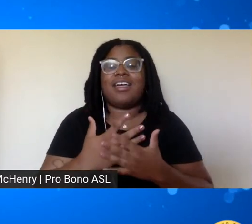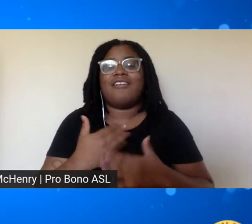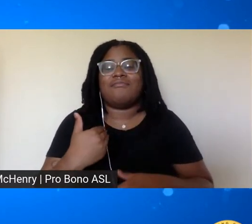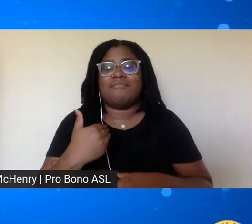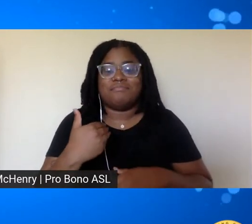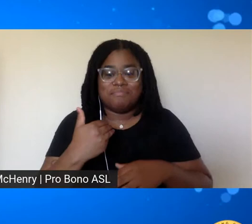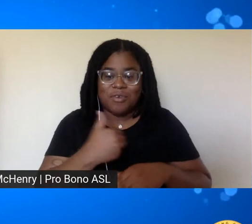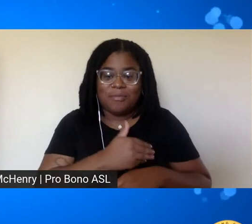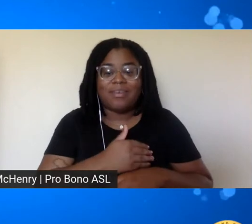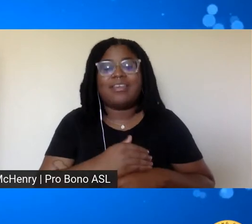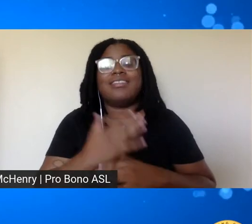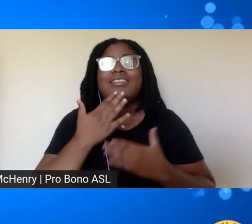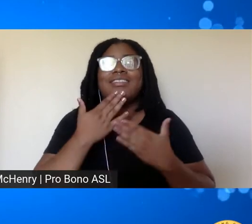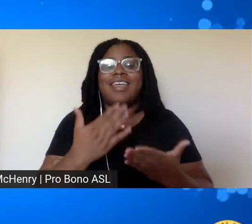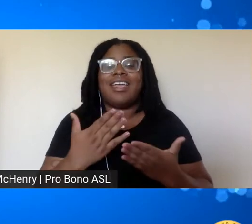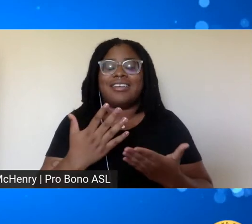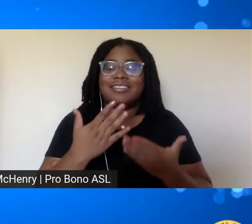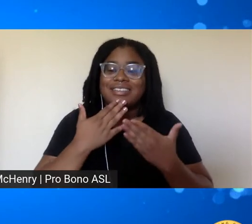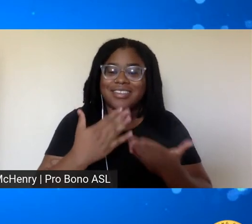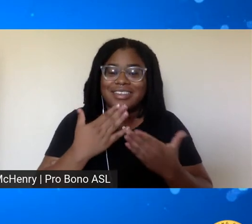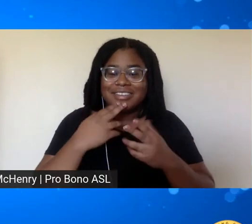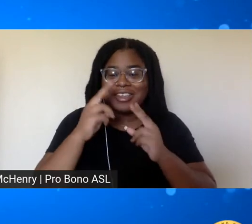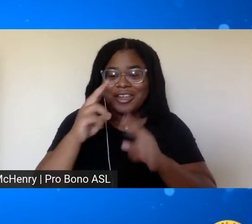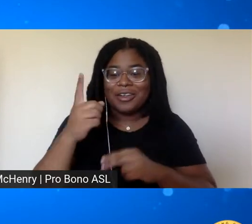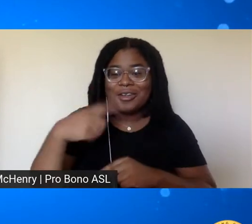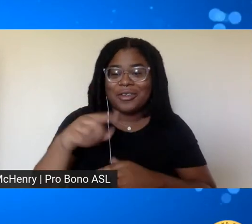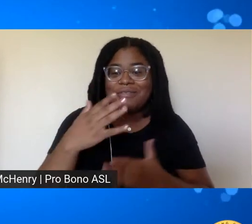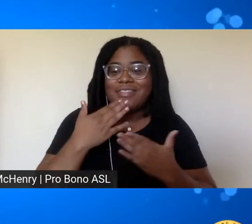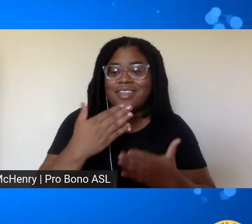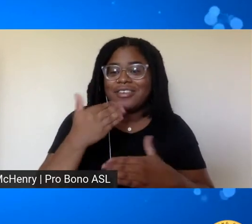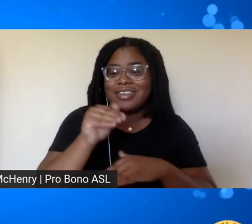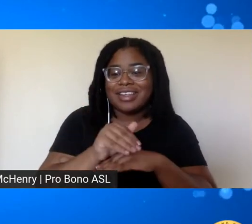honor you and we thank you. Have a good day. Good evening. Good night.